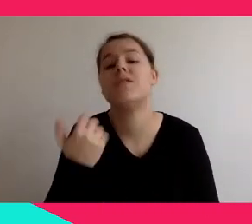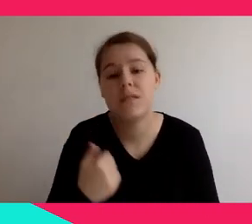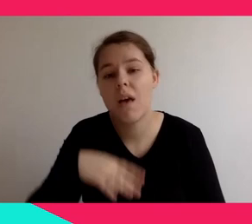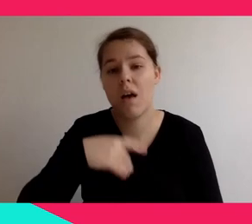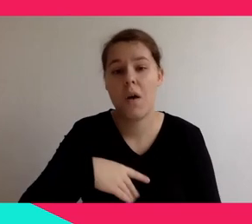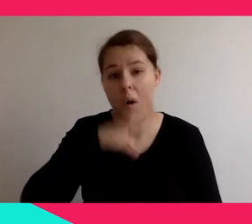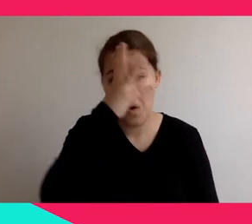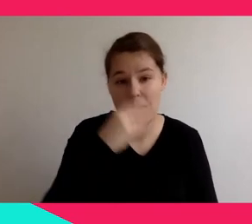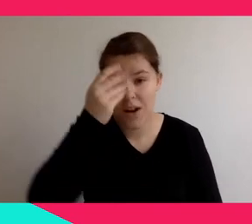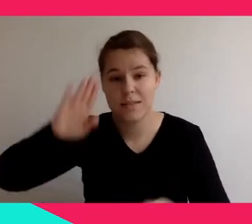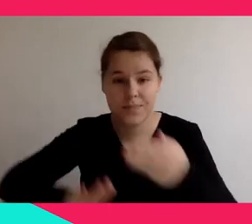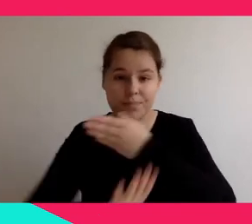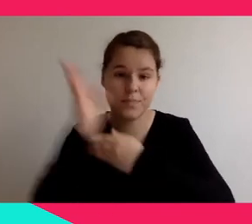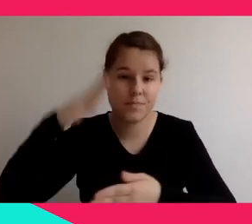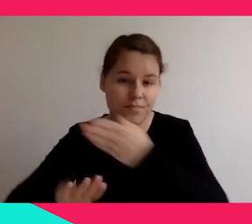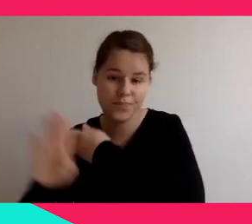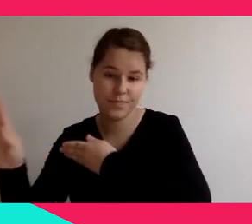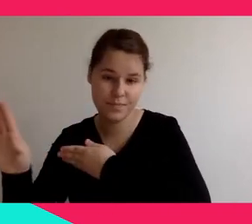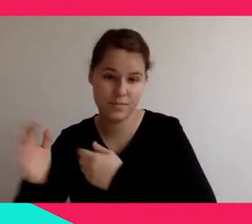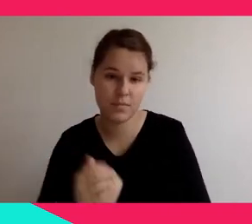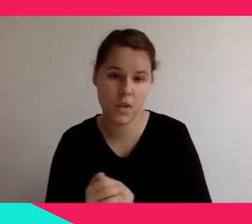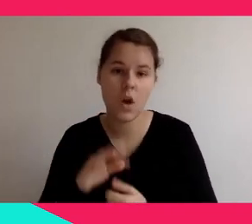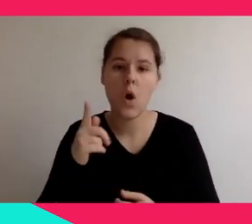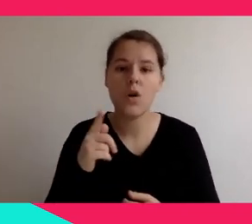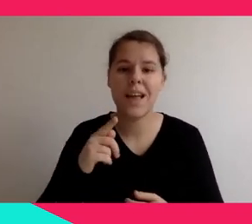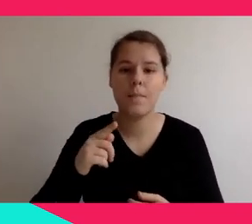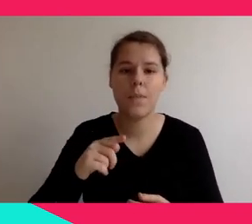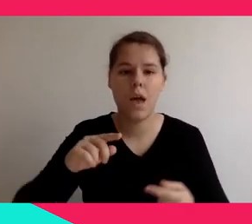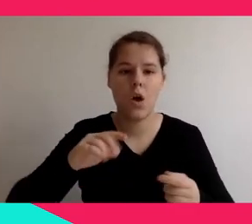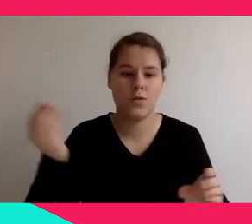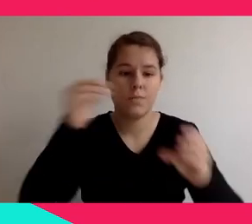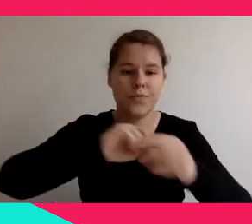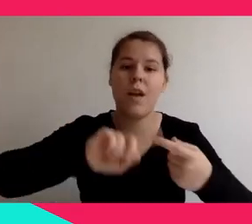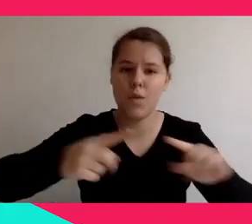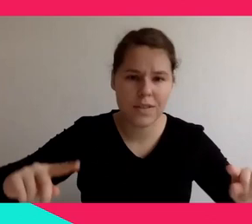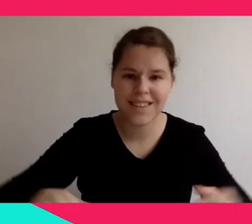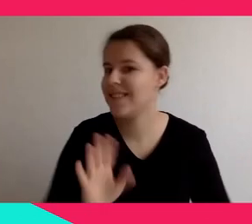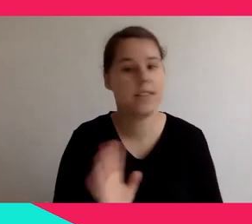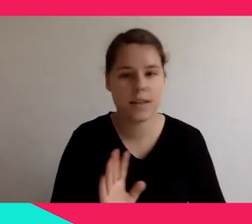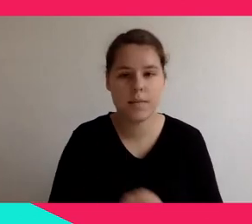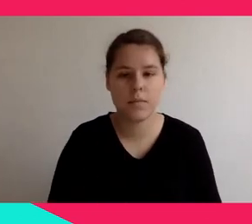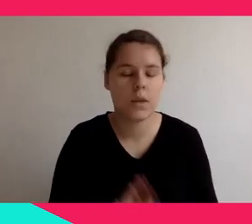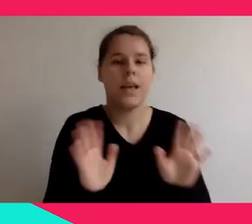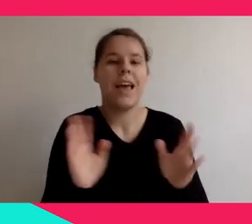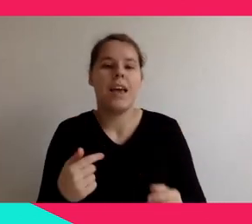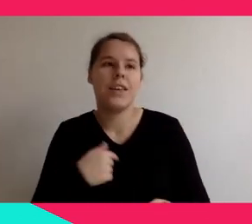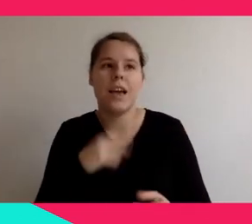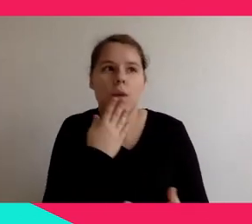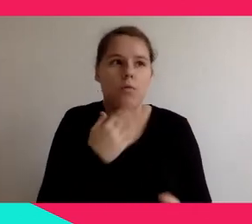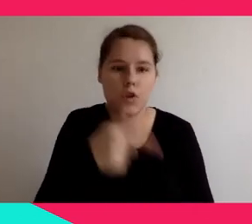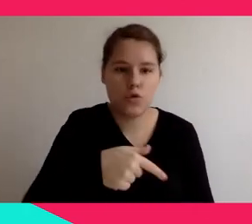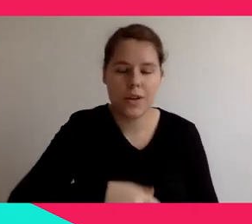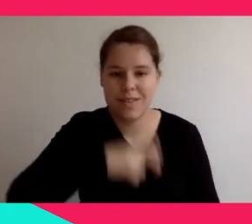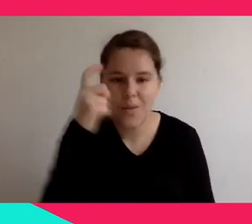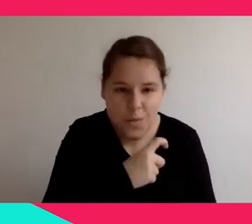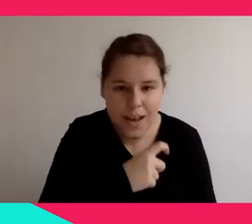context. So don't don't get me wrong. It's neither good or bad. Sometimes it's better to have a neutral environment